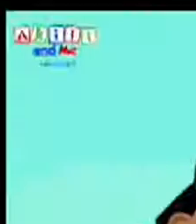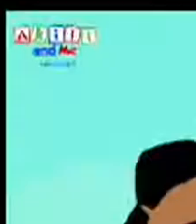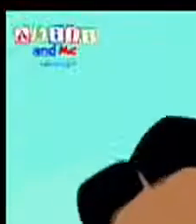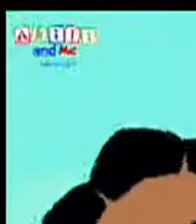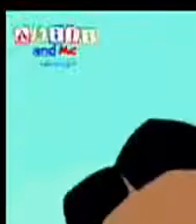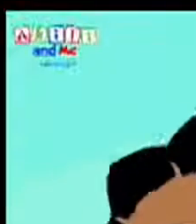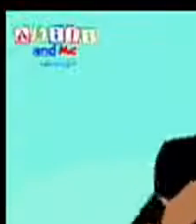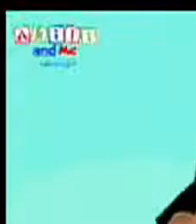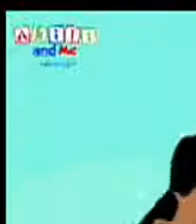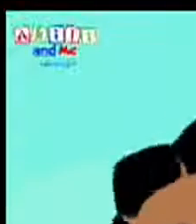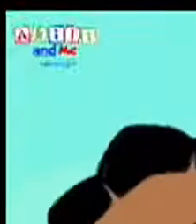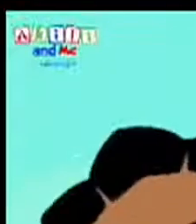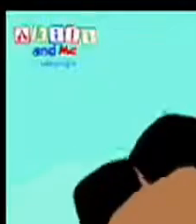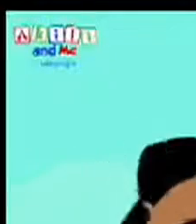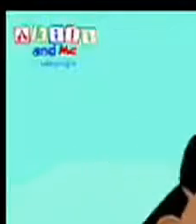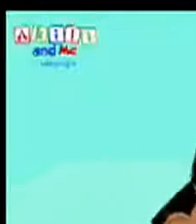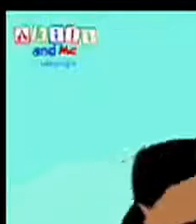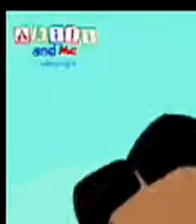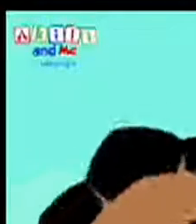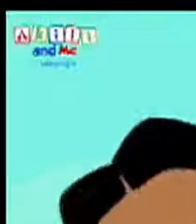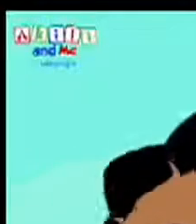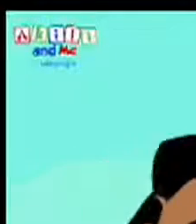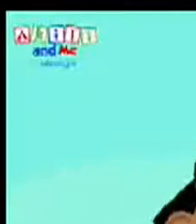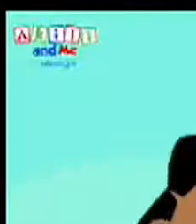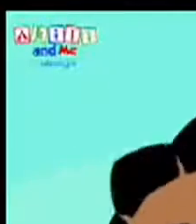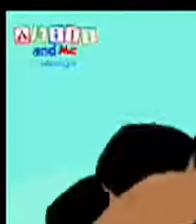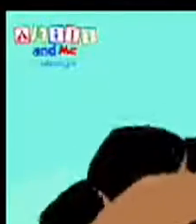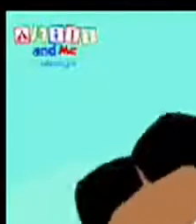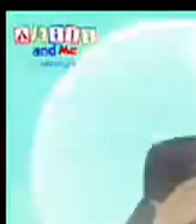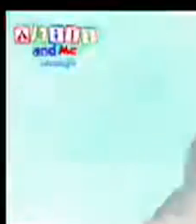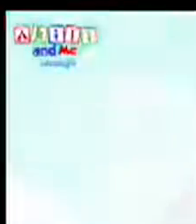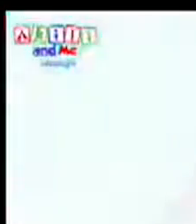Wash your hands, wash your hands, wash the germs away.